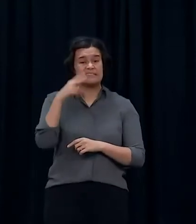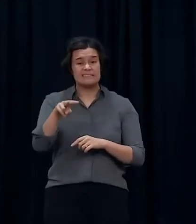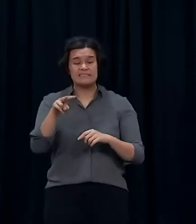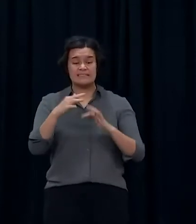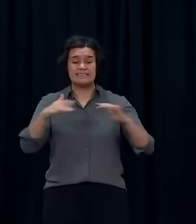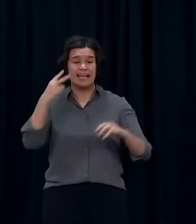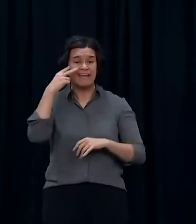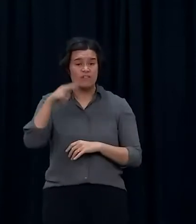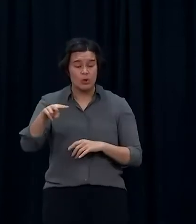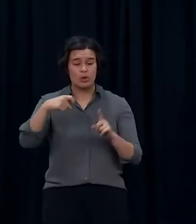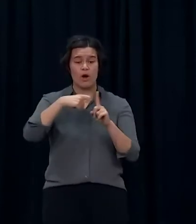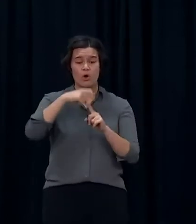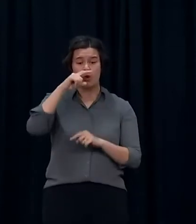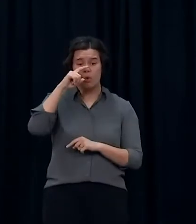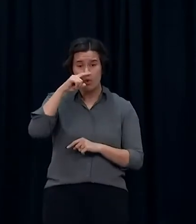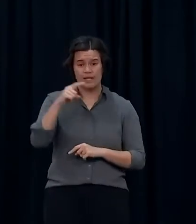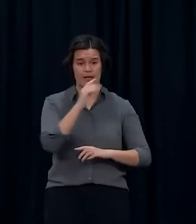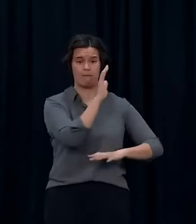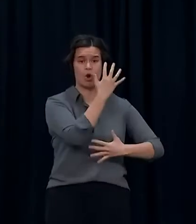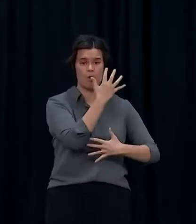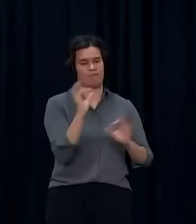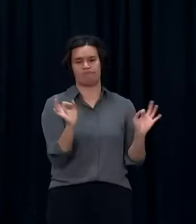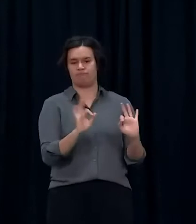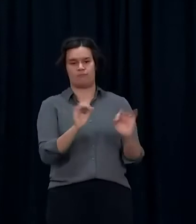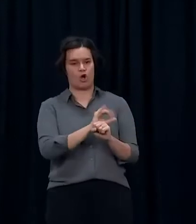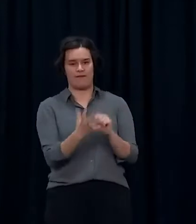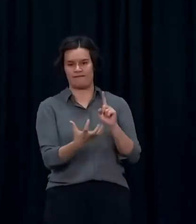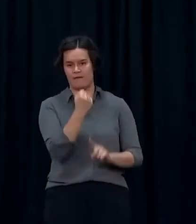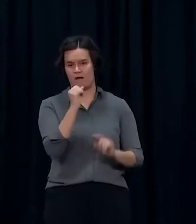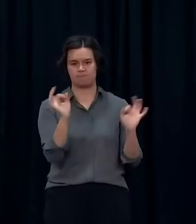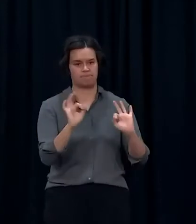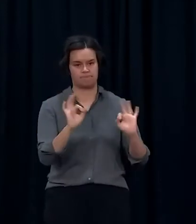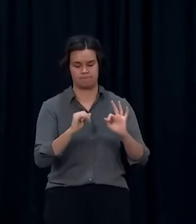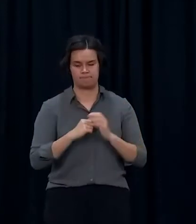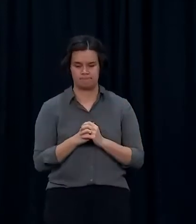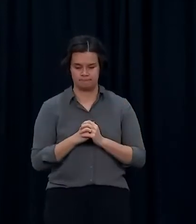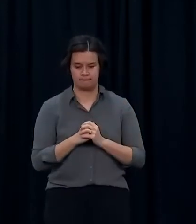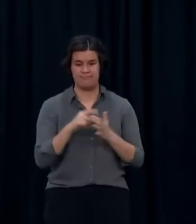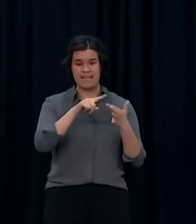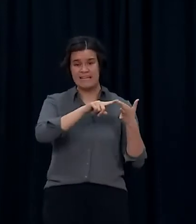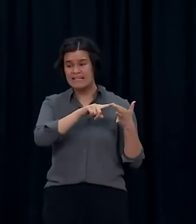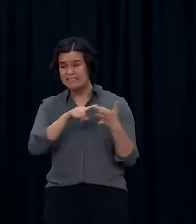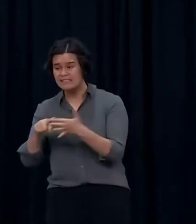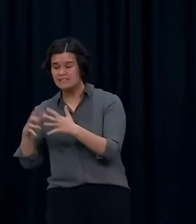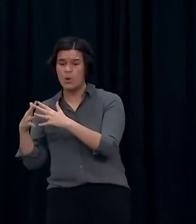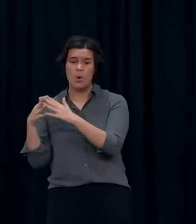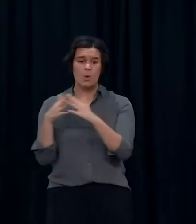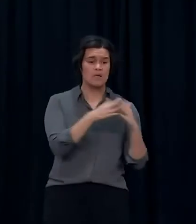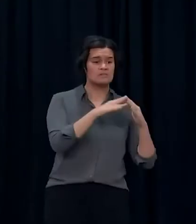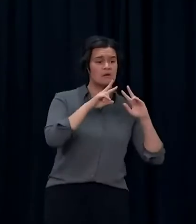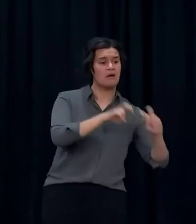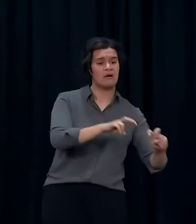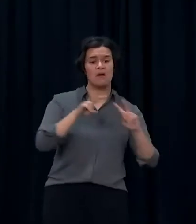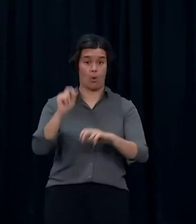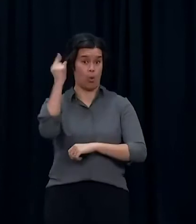was from samples taken on Friday, and these were positive in the eastern and western catchments of the city. But the most recent test for the North